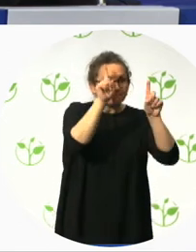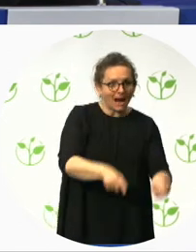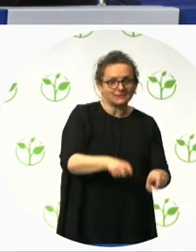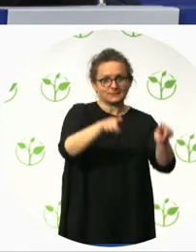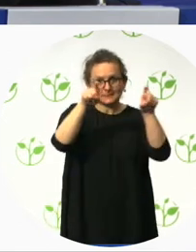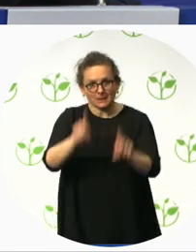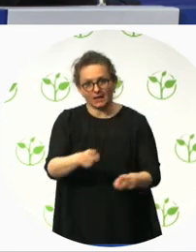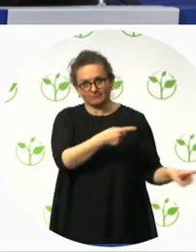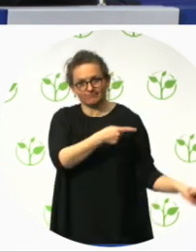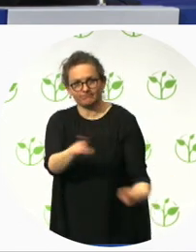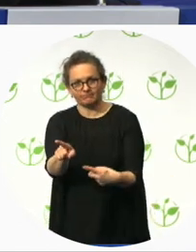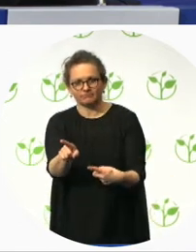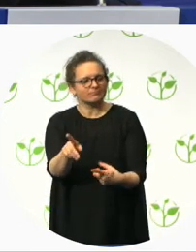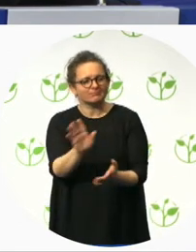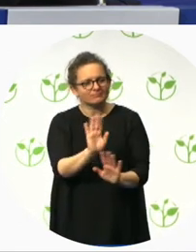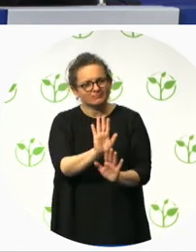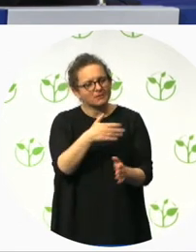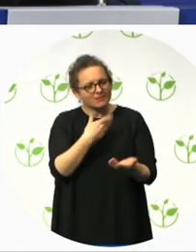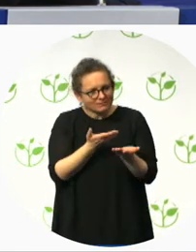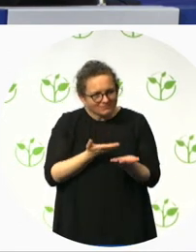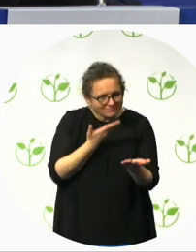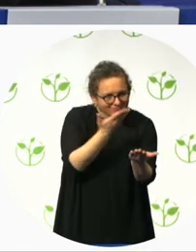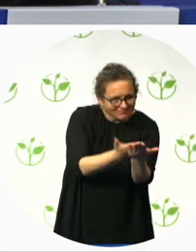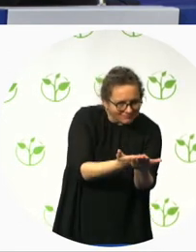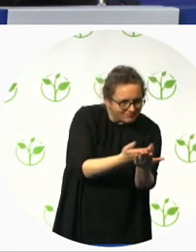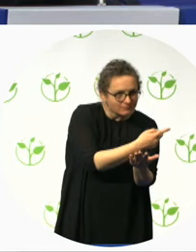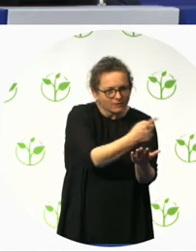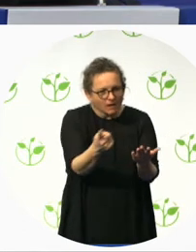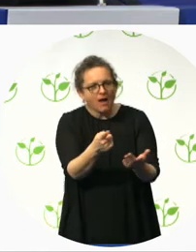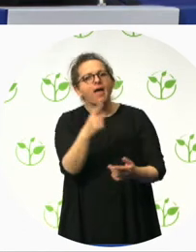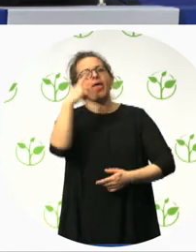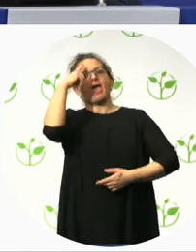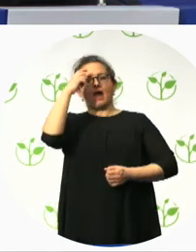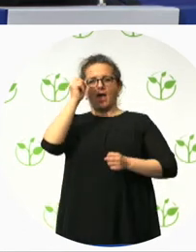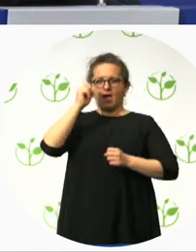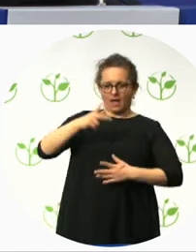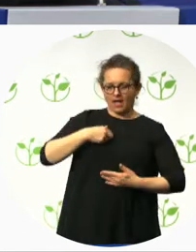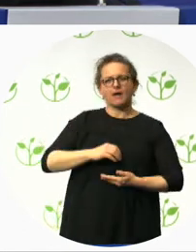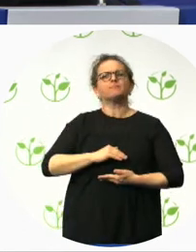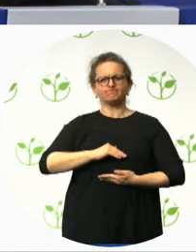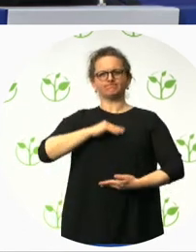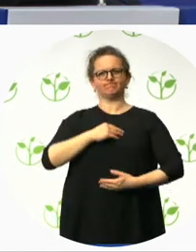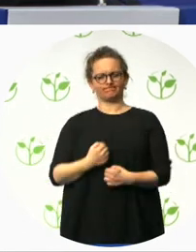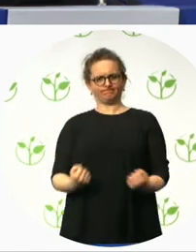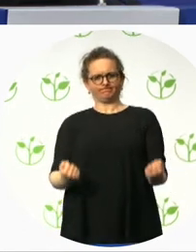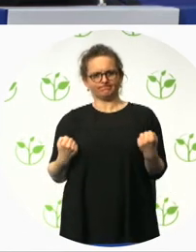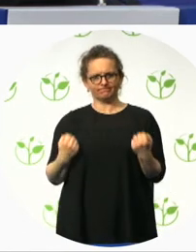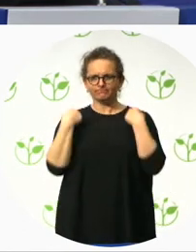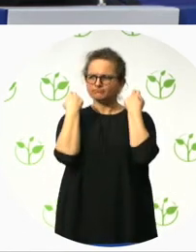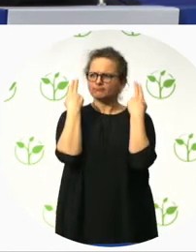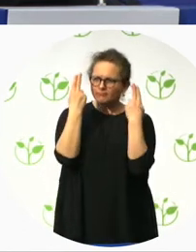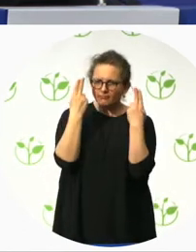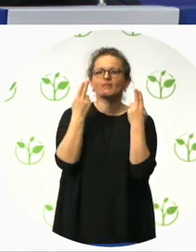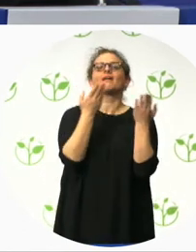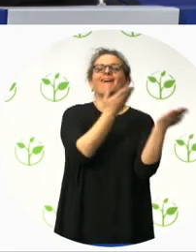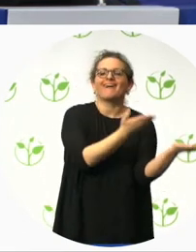Go beyond what is written in legislation and guidance. a couple of very small examples here. Products that we have in the park. One is a, a tactile